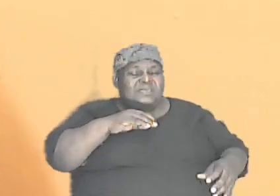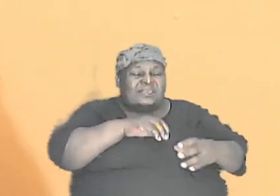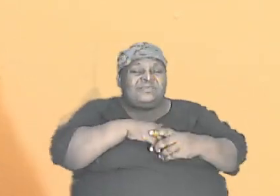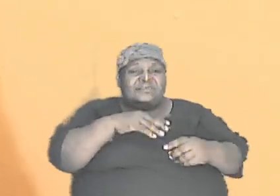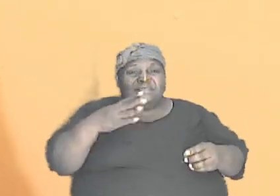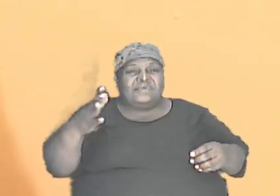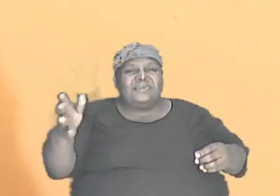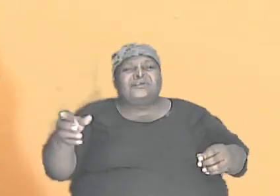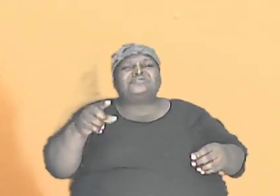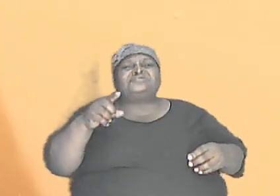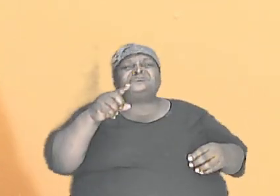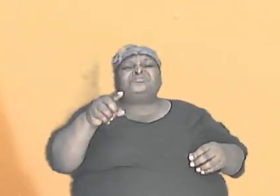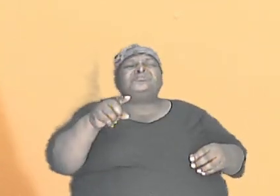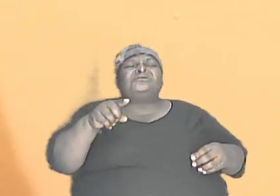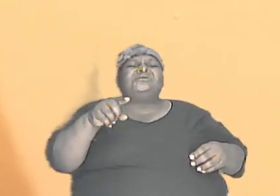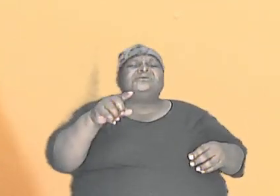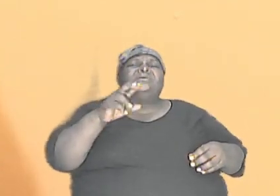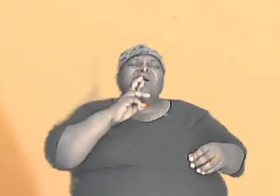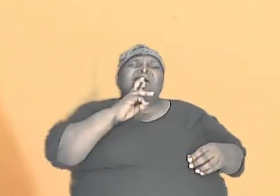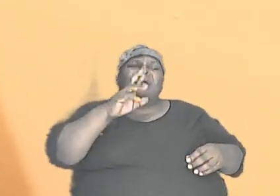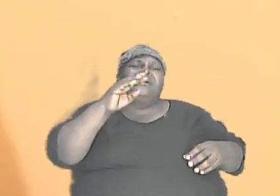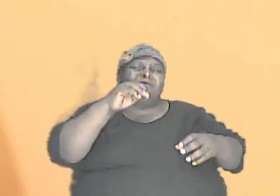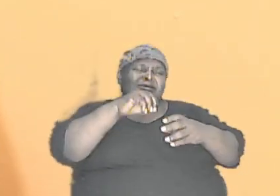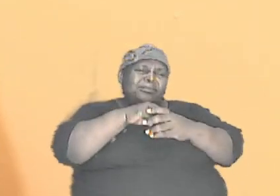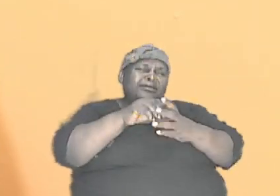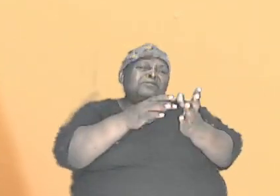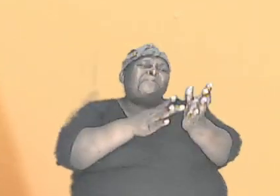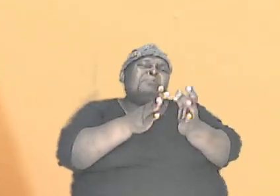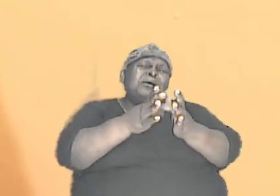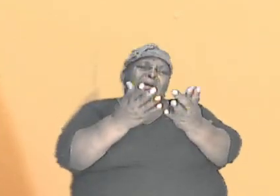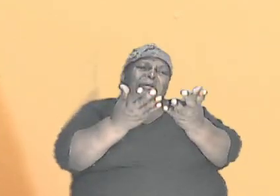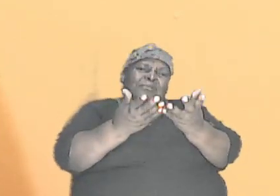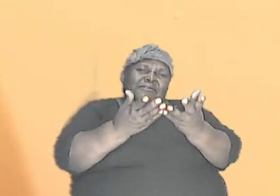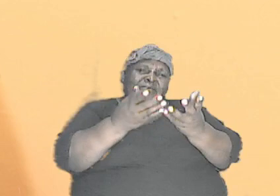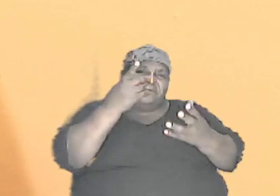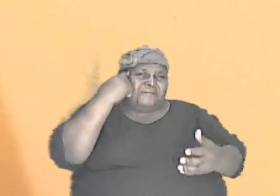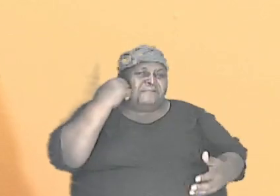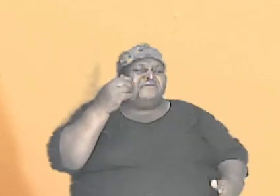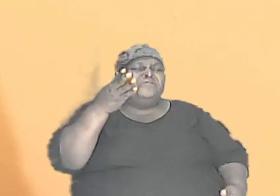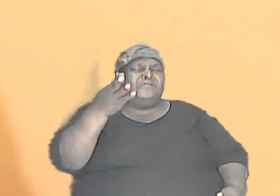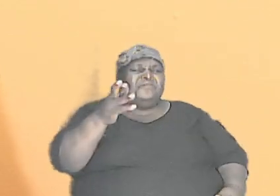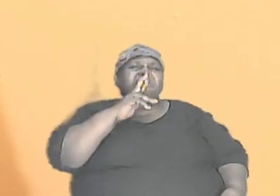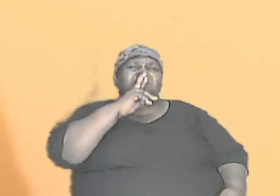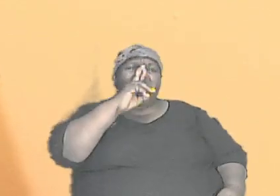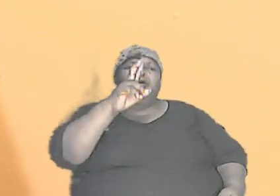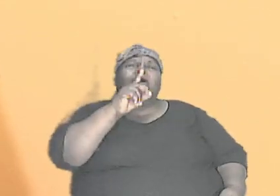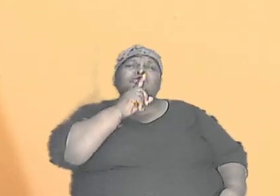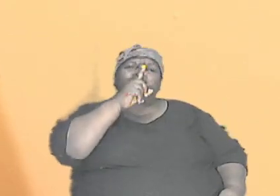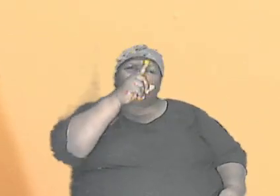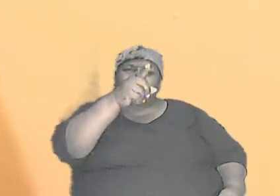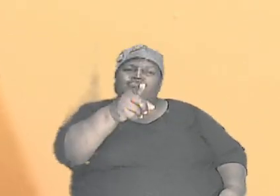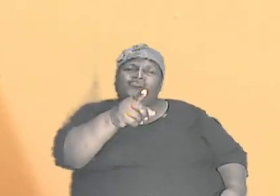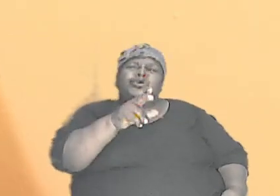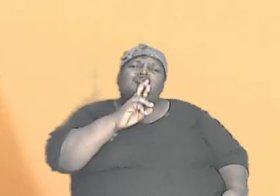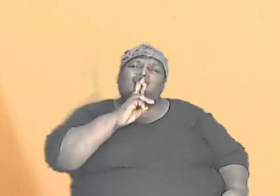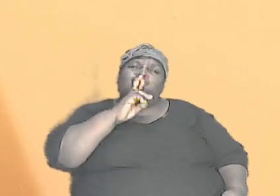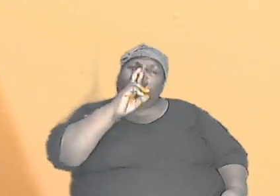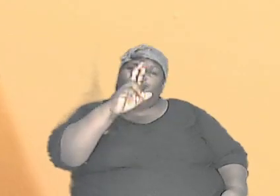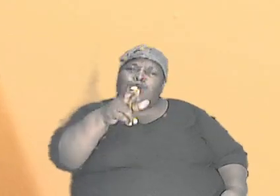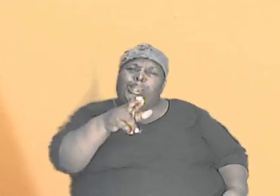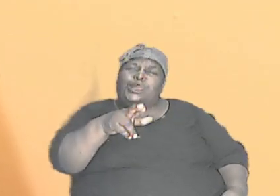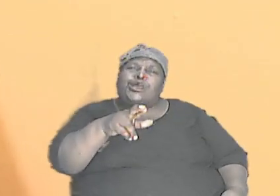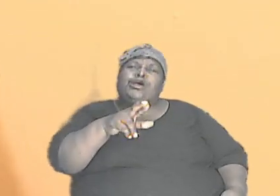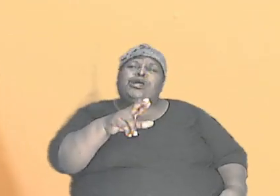that are contained in the book because they are true, brothers and sisters. They are real and they are